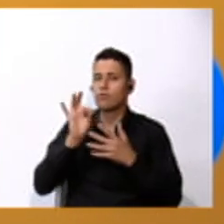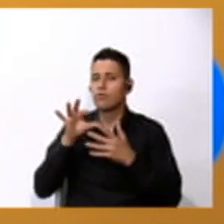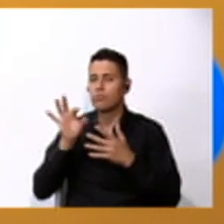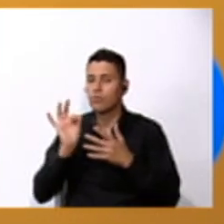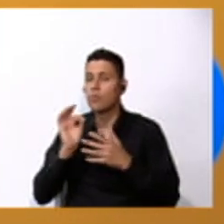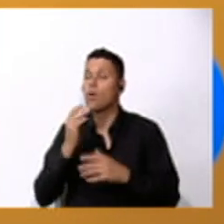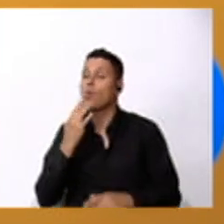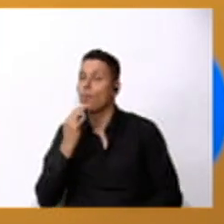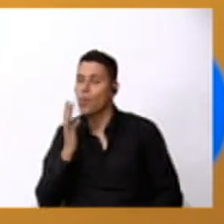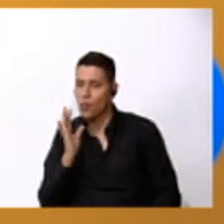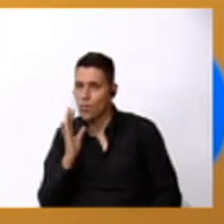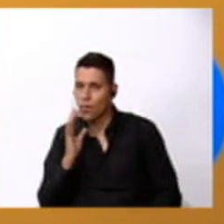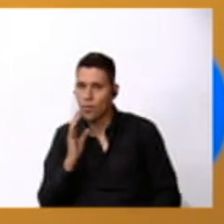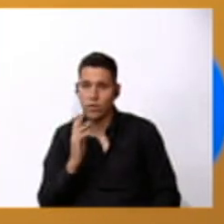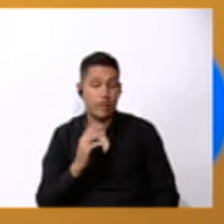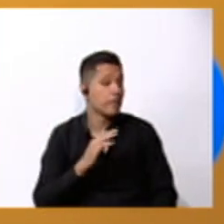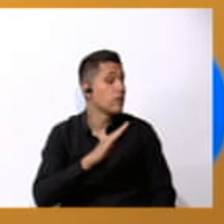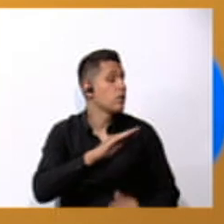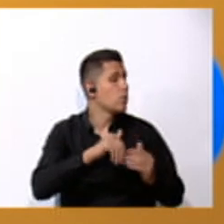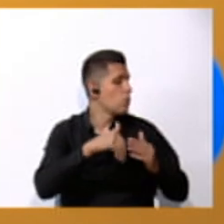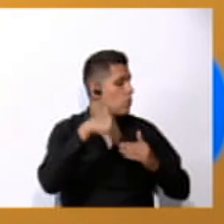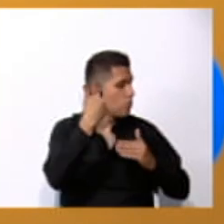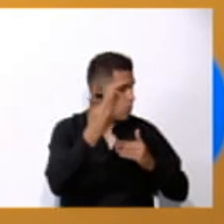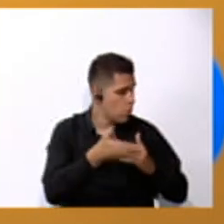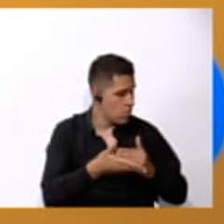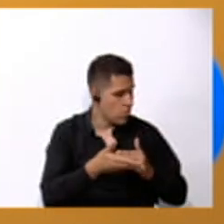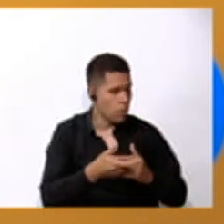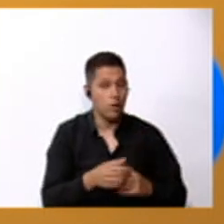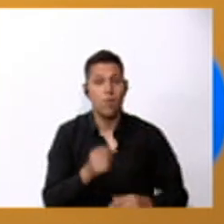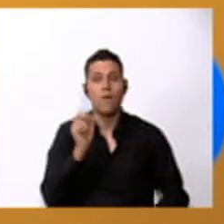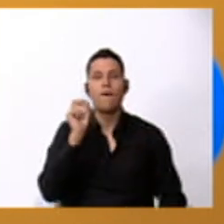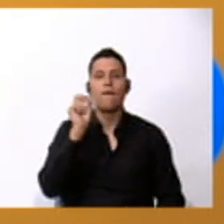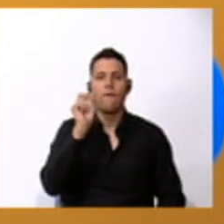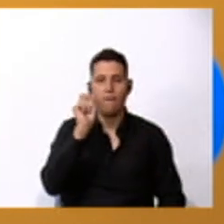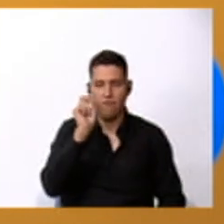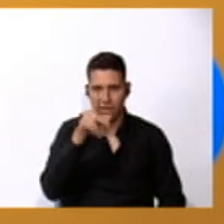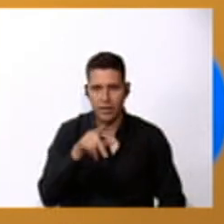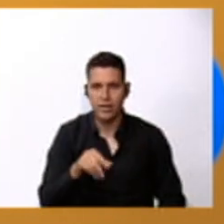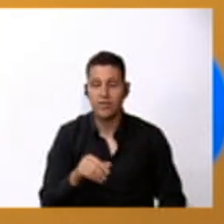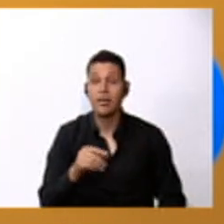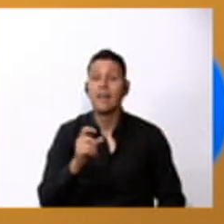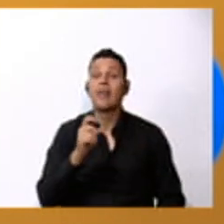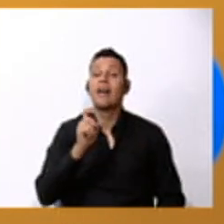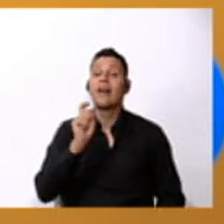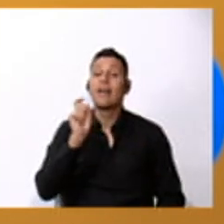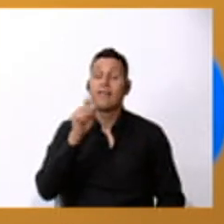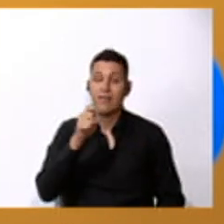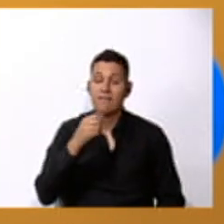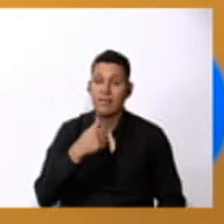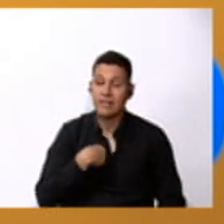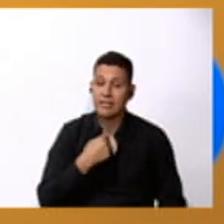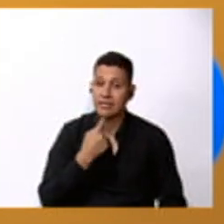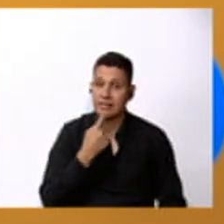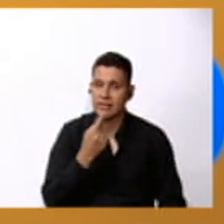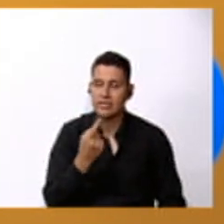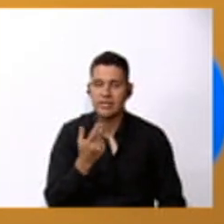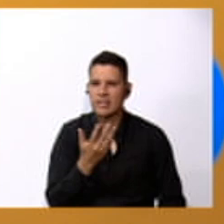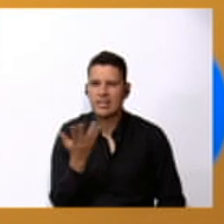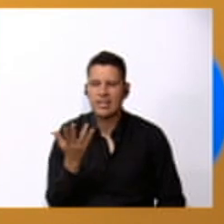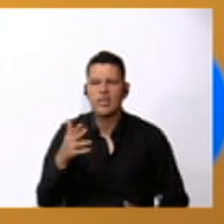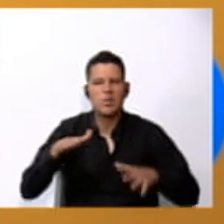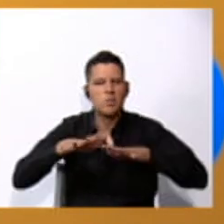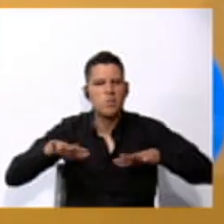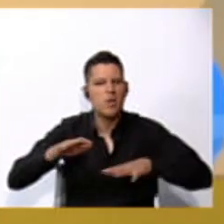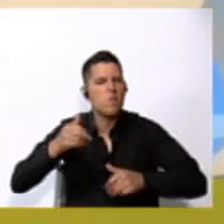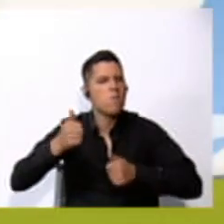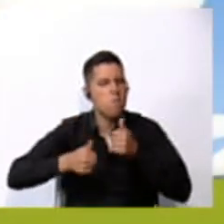choose a color. And then I guess. Yes, you have to guess what's the place.